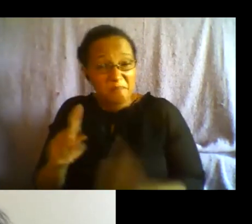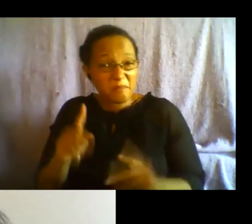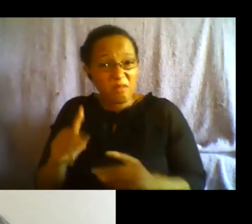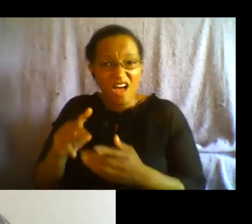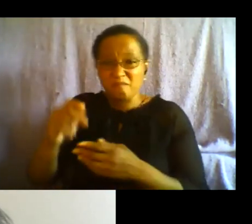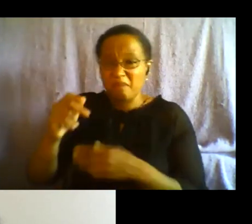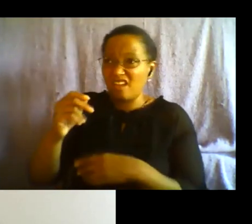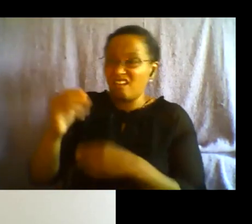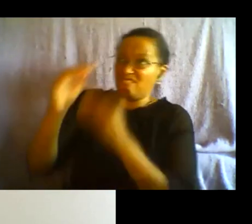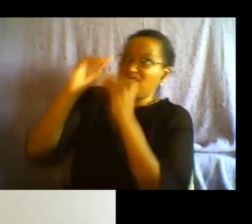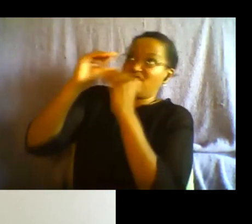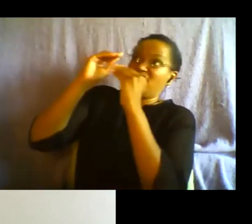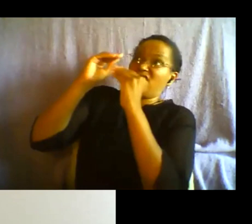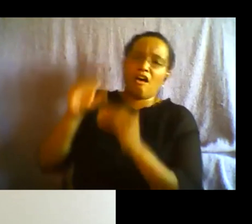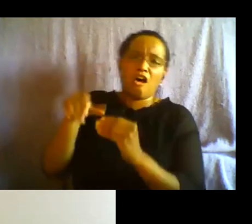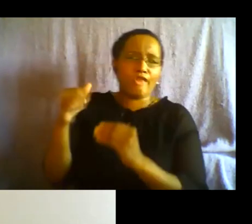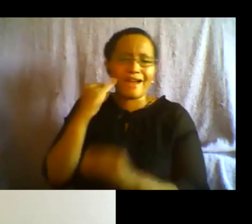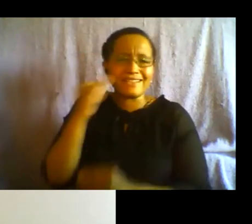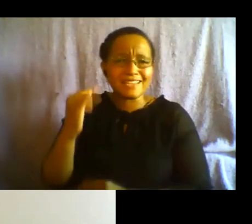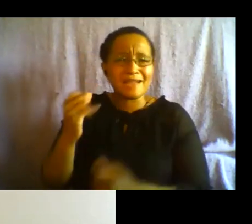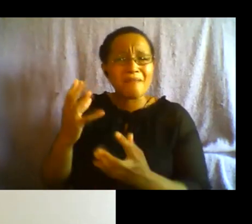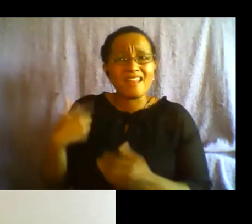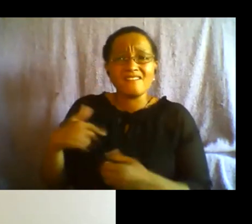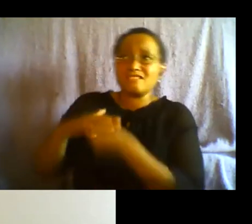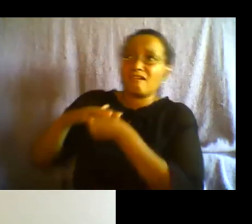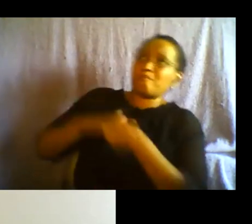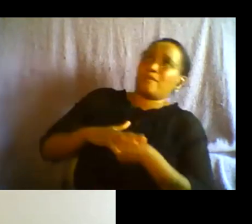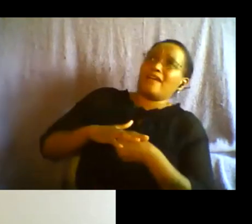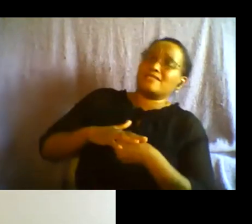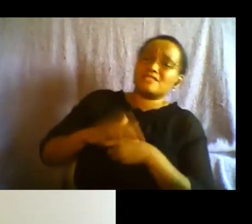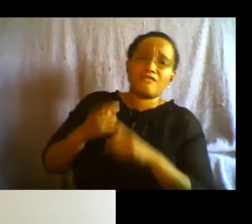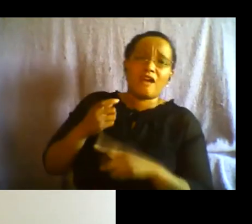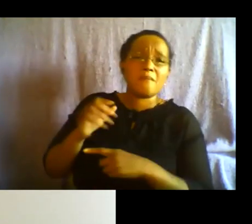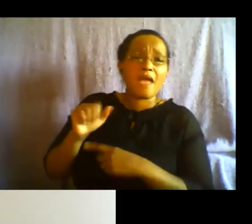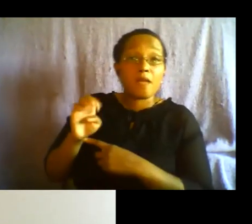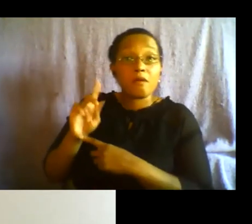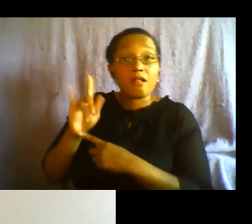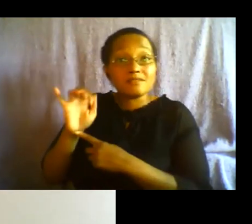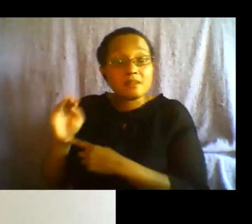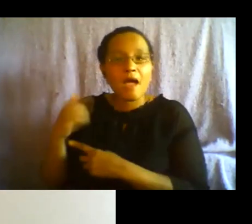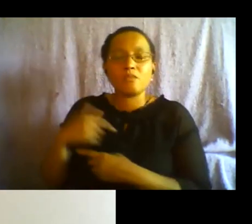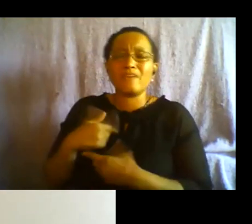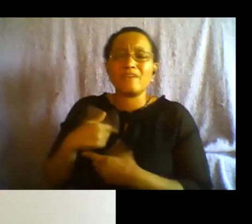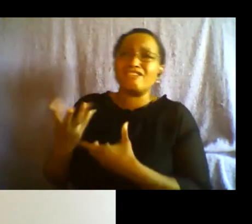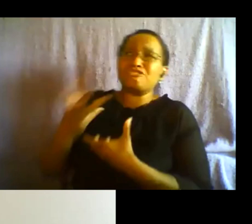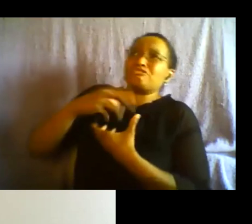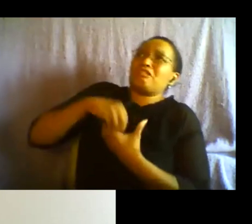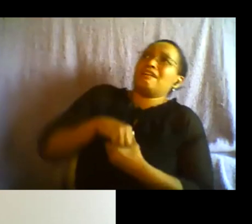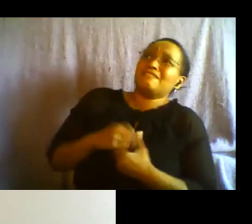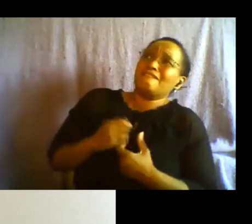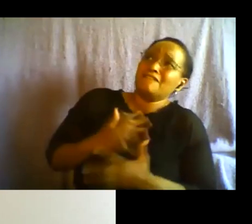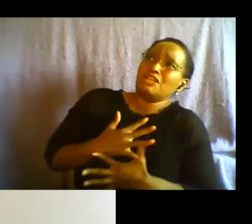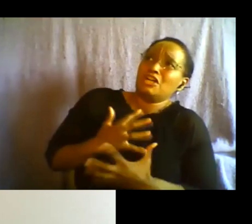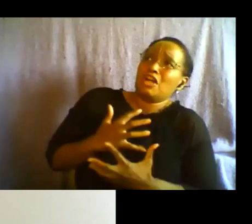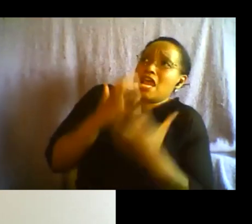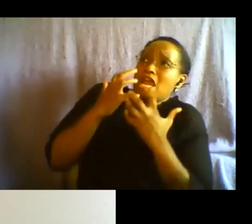oppressed by ableism that we have internalized all the spear and anger and all the issues that